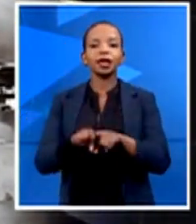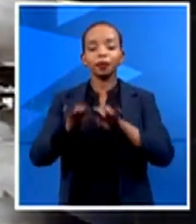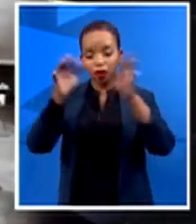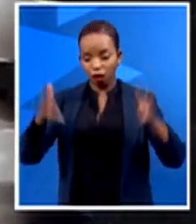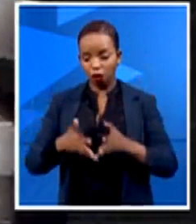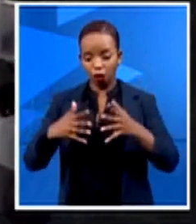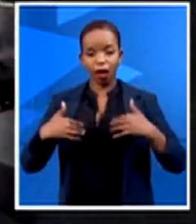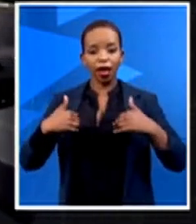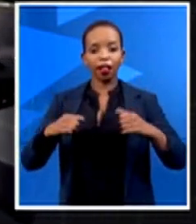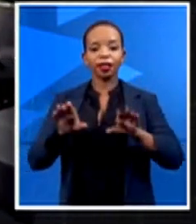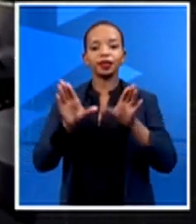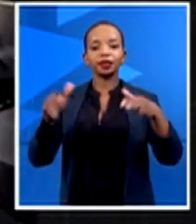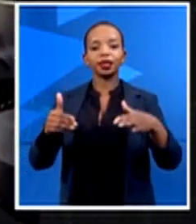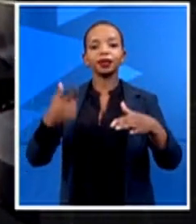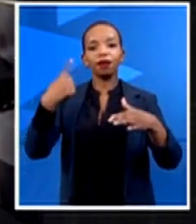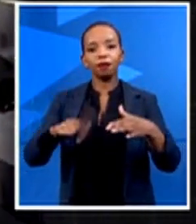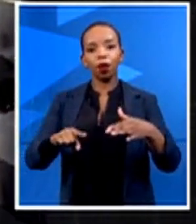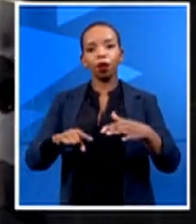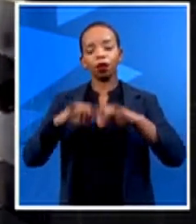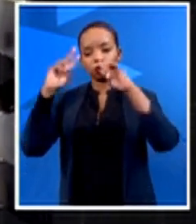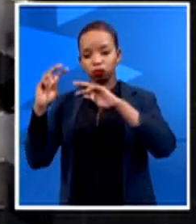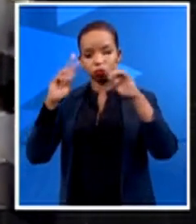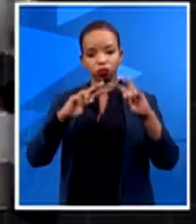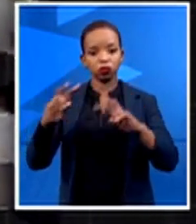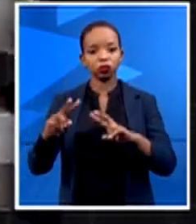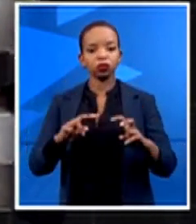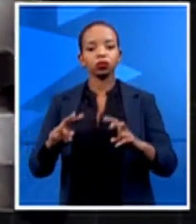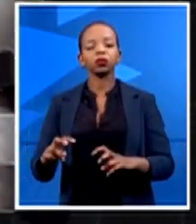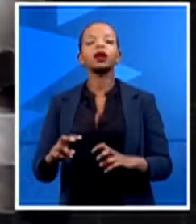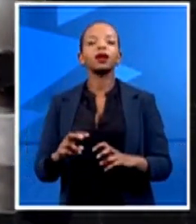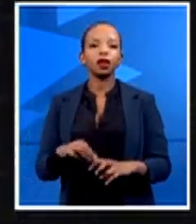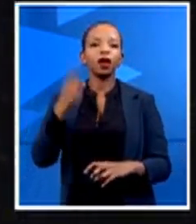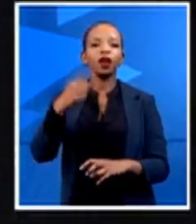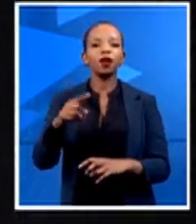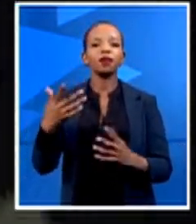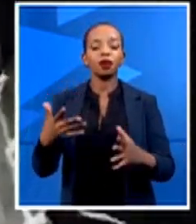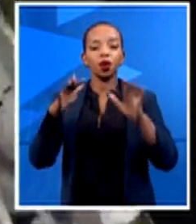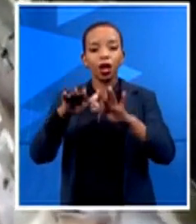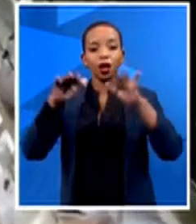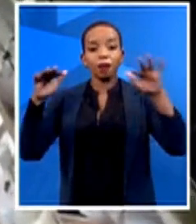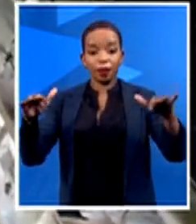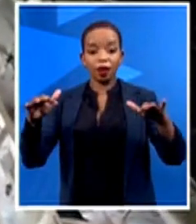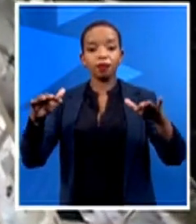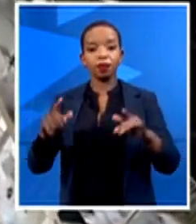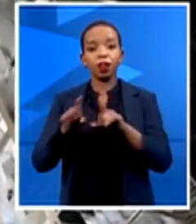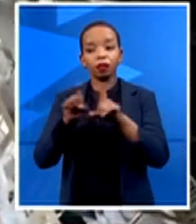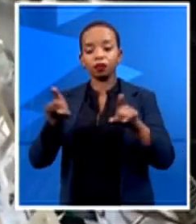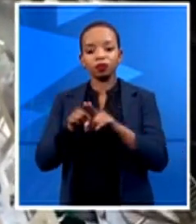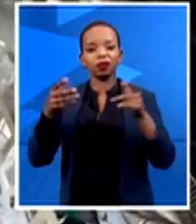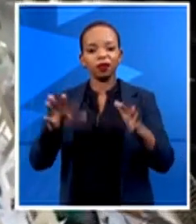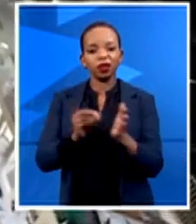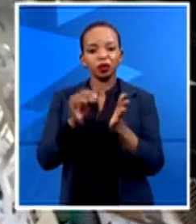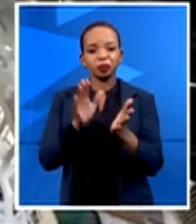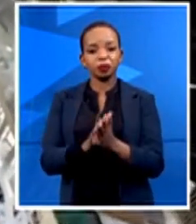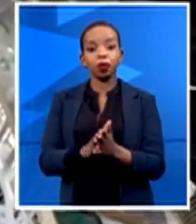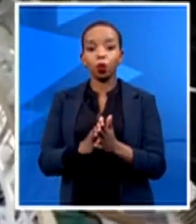tracing of, you know, people that have reported abnormal temperatures, for instance. Yeah. I mean, you know,